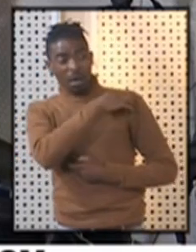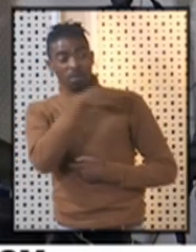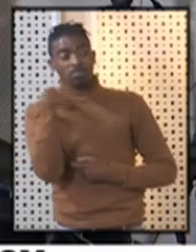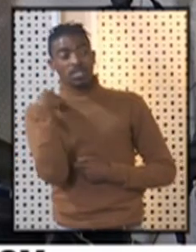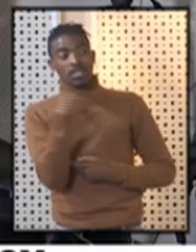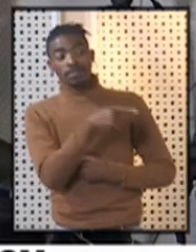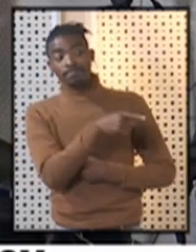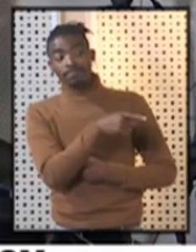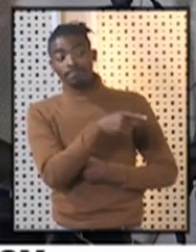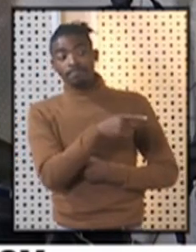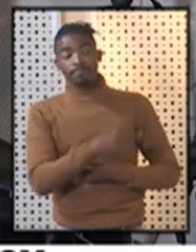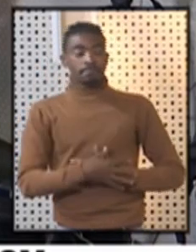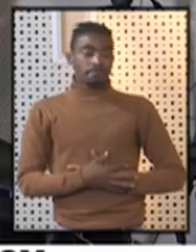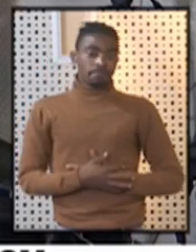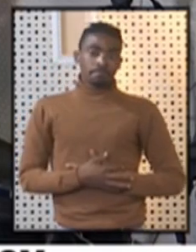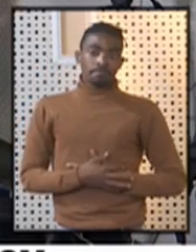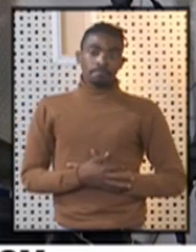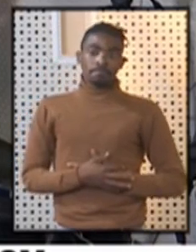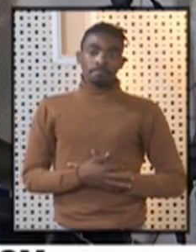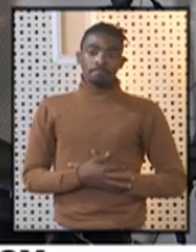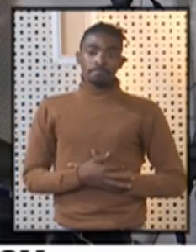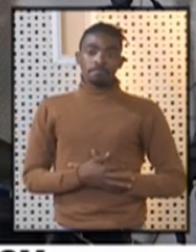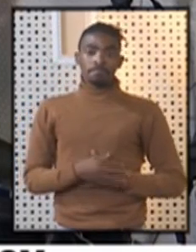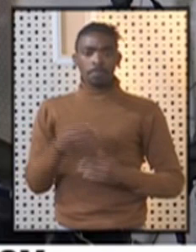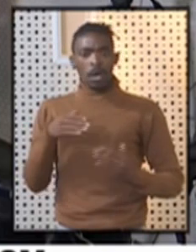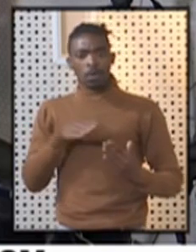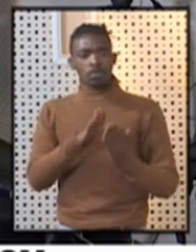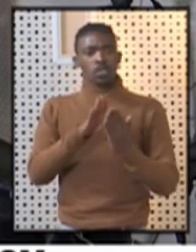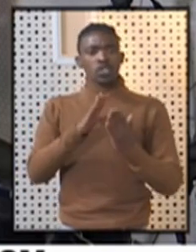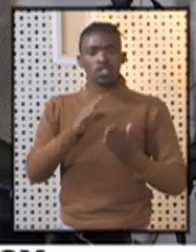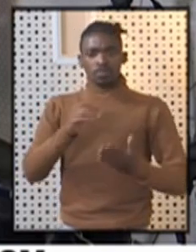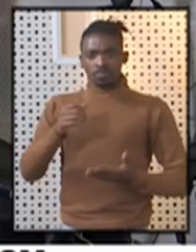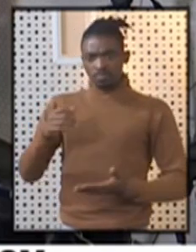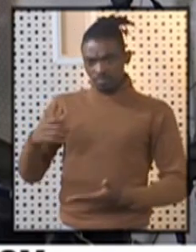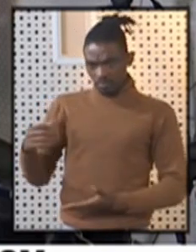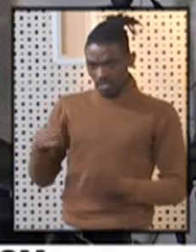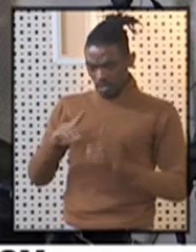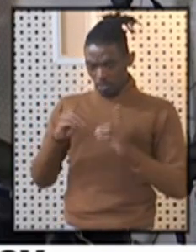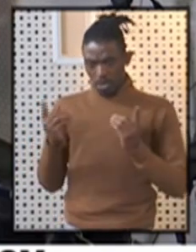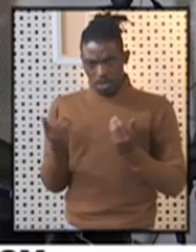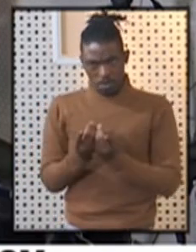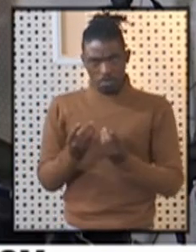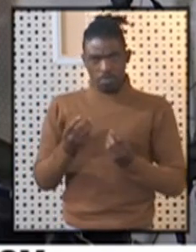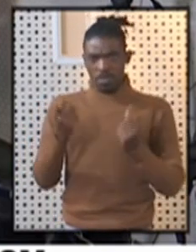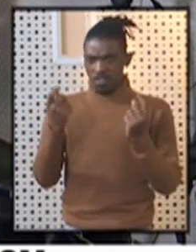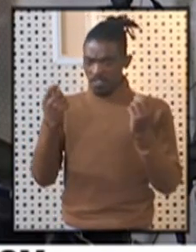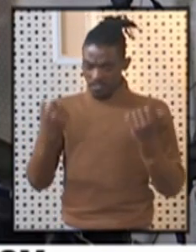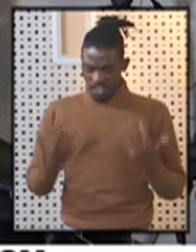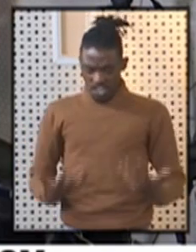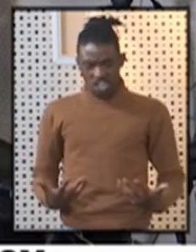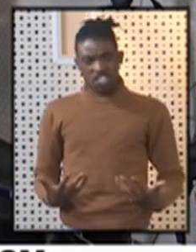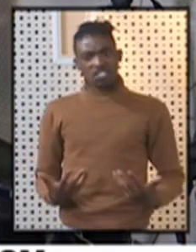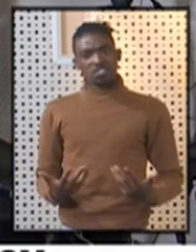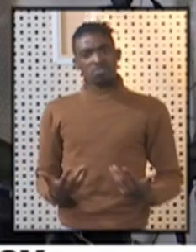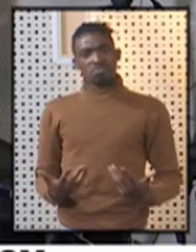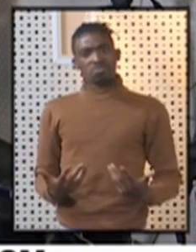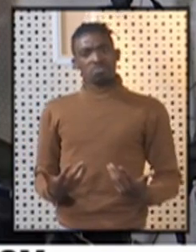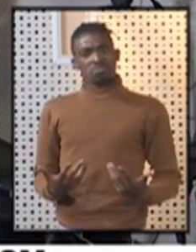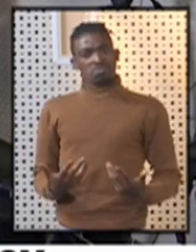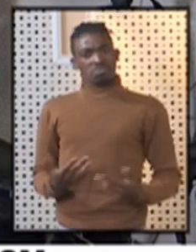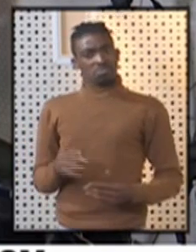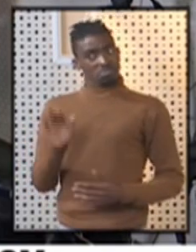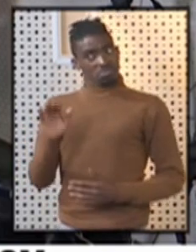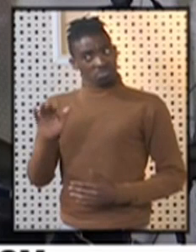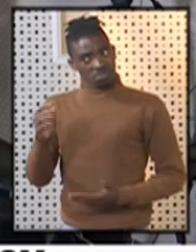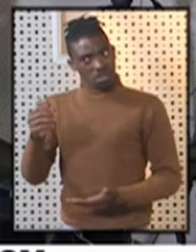will be approaching Treasury for further funding to bridge the gap, especially given the level